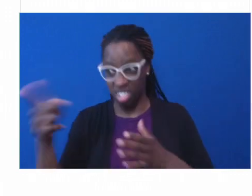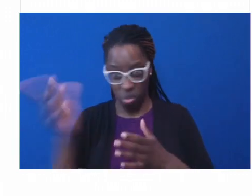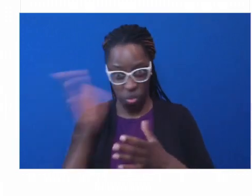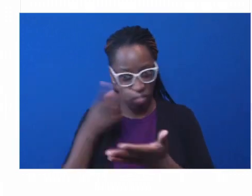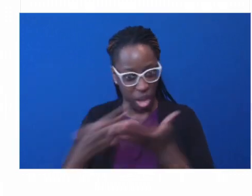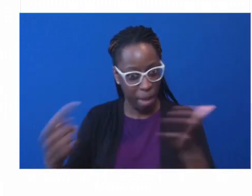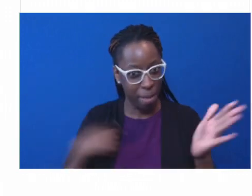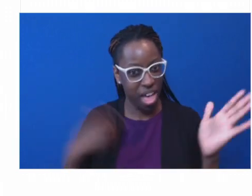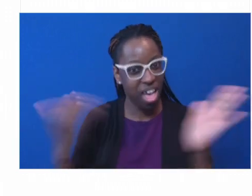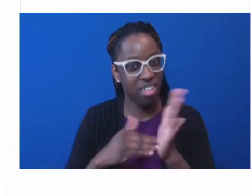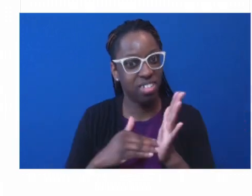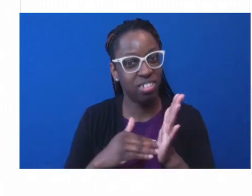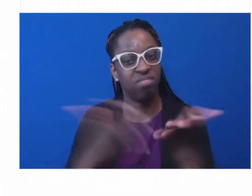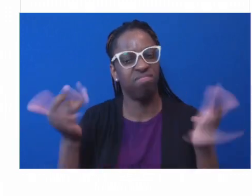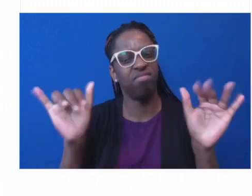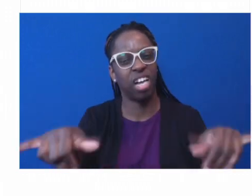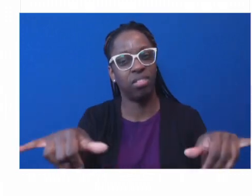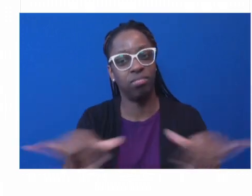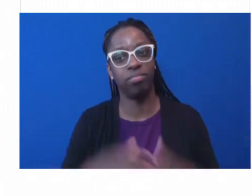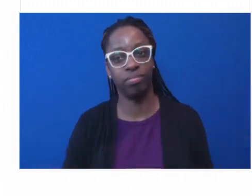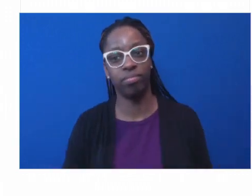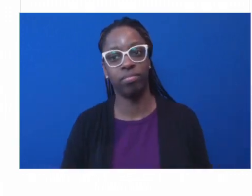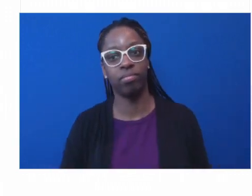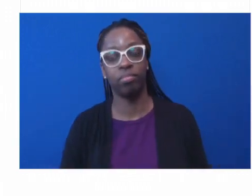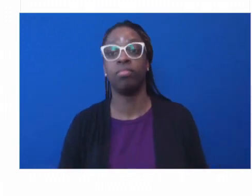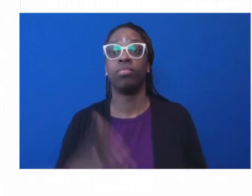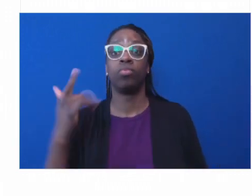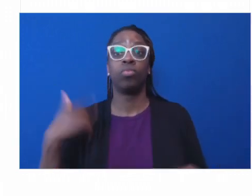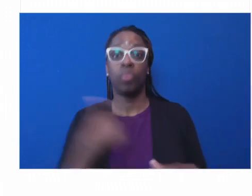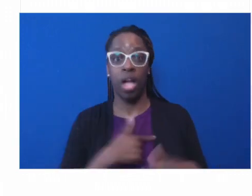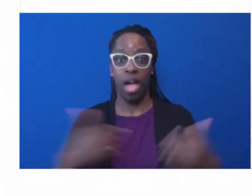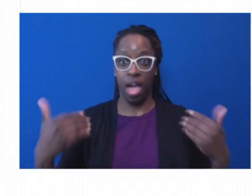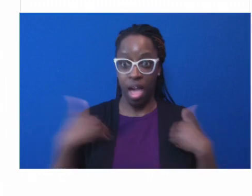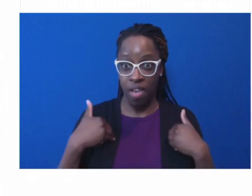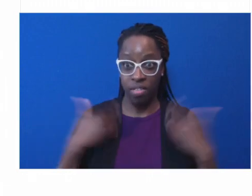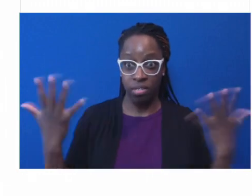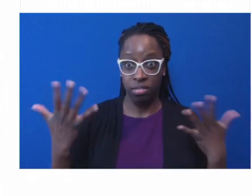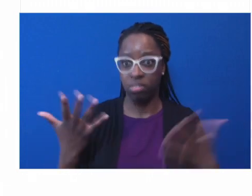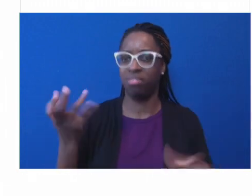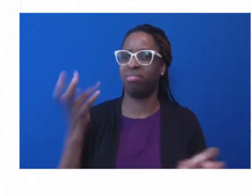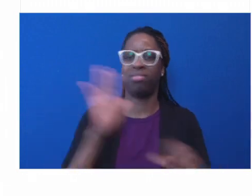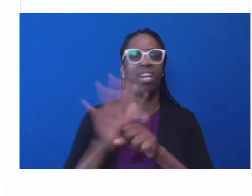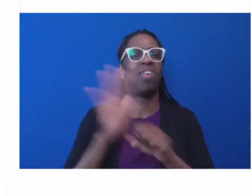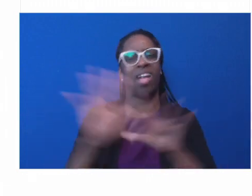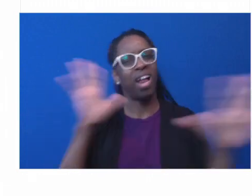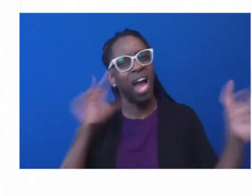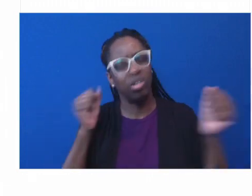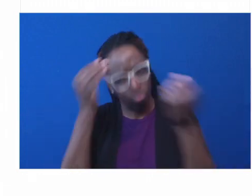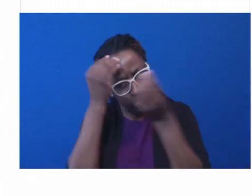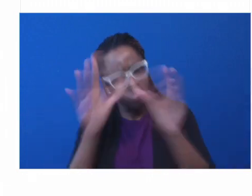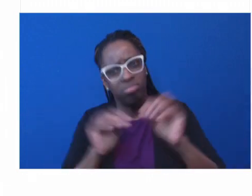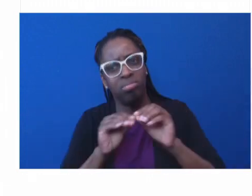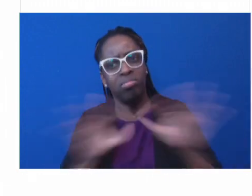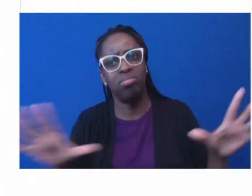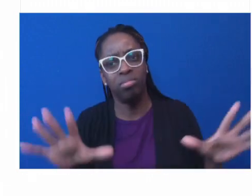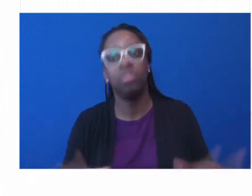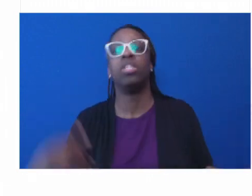put on it. Because these communities, our credibility across the board is on the line right now.